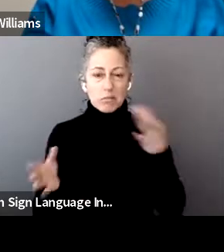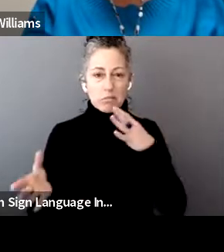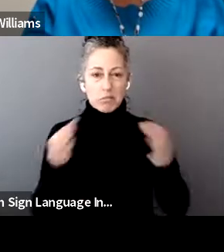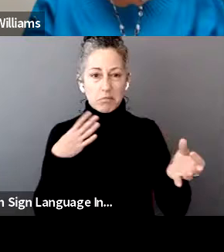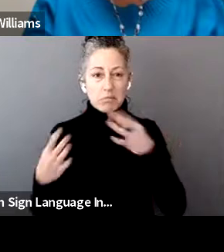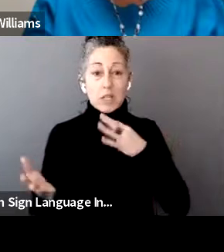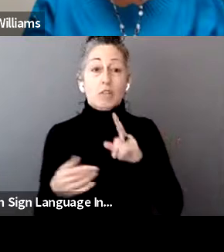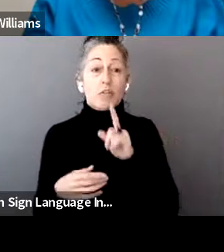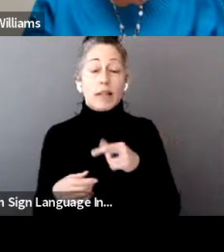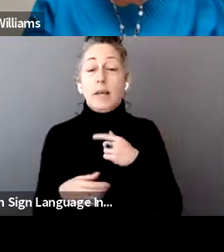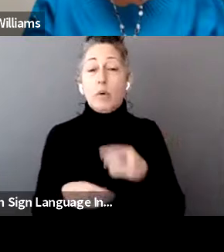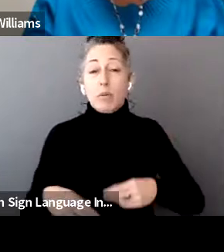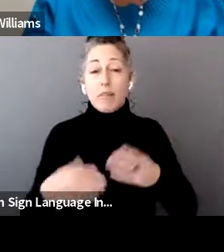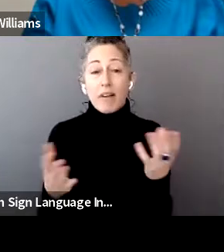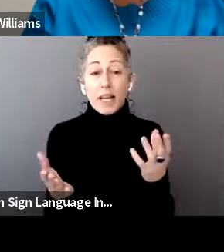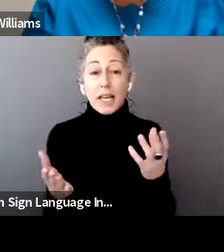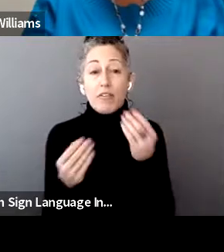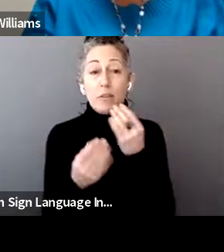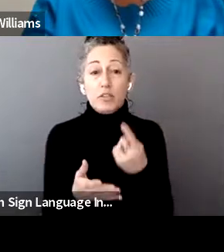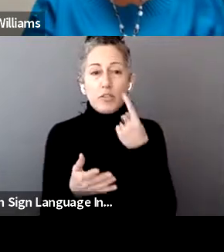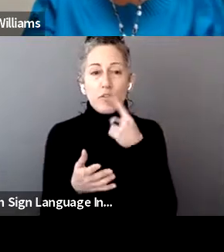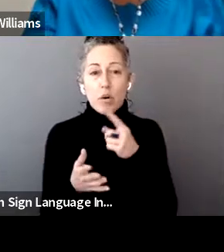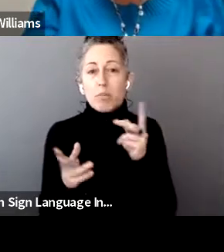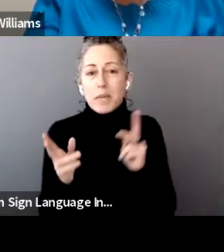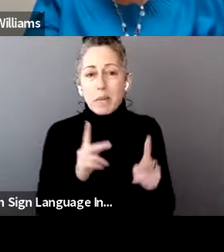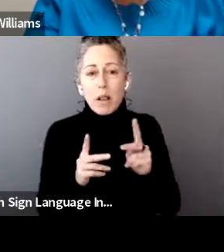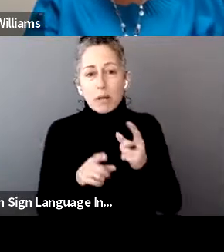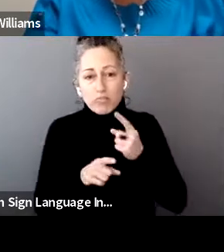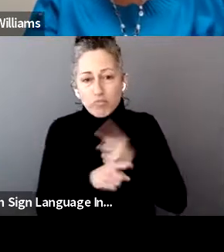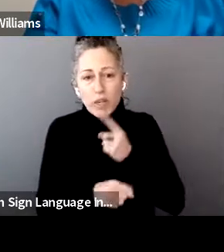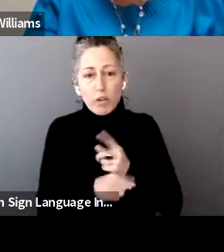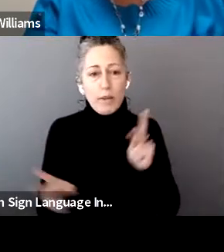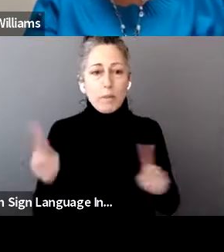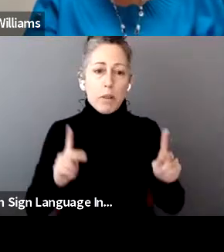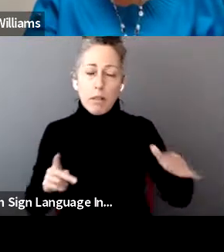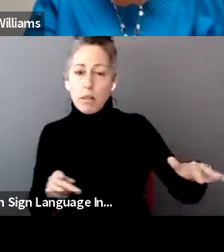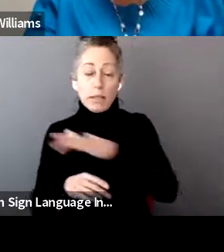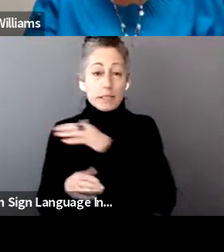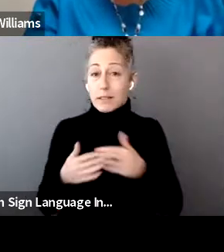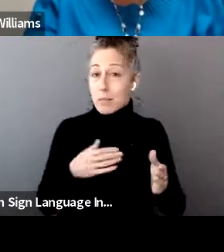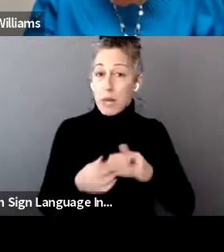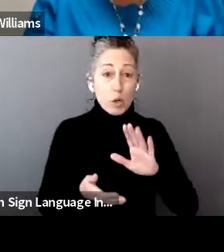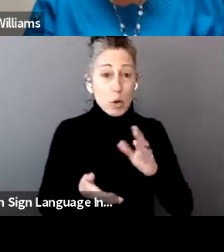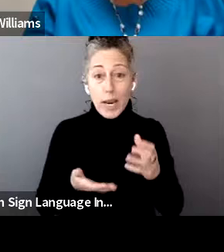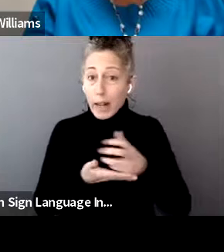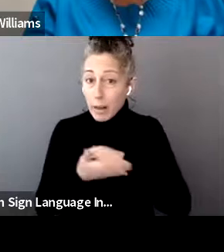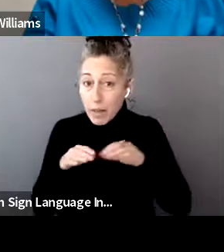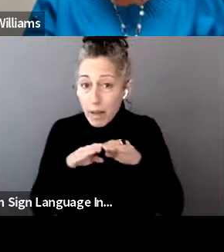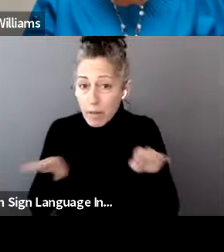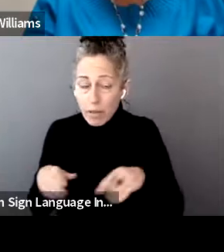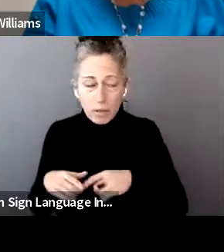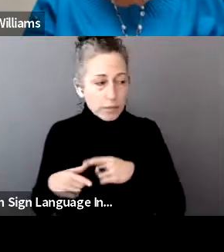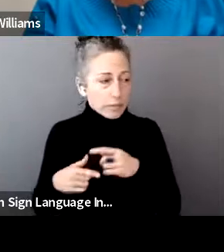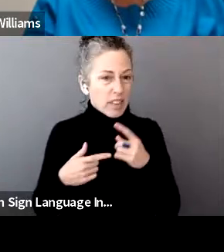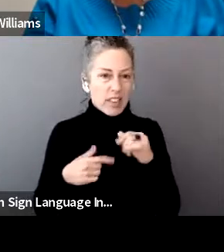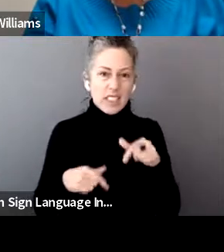information for everyday citizens. Information that regardless as to your income level, this